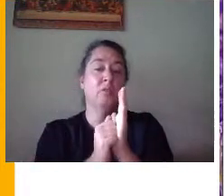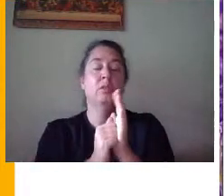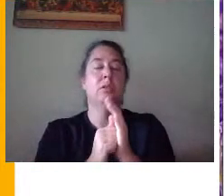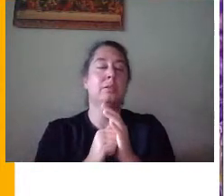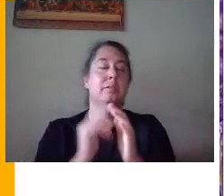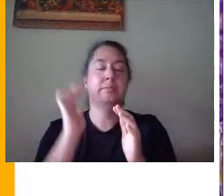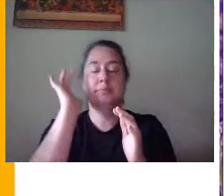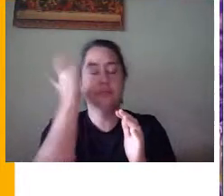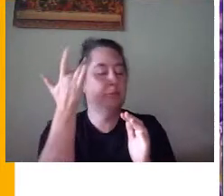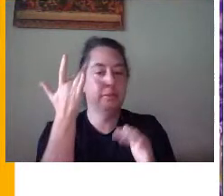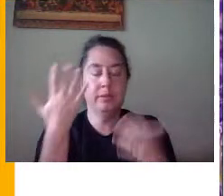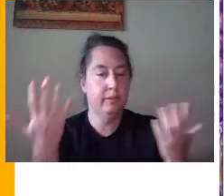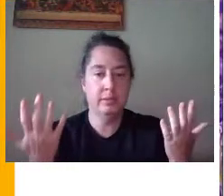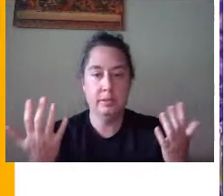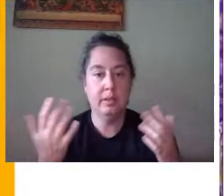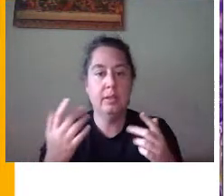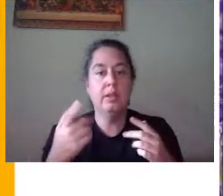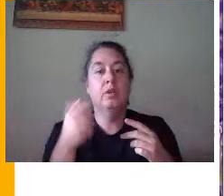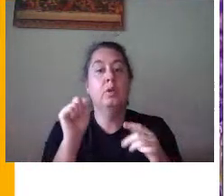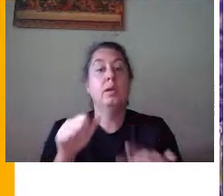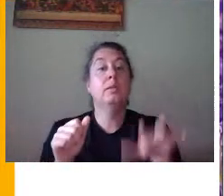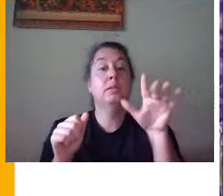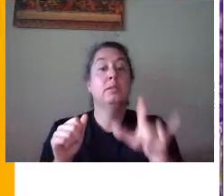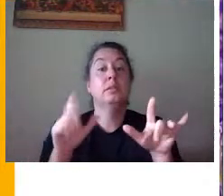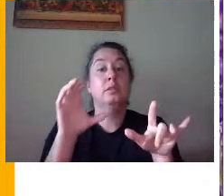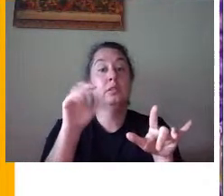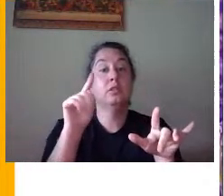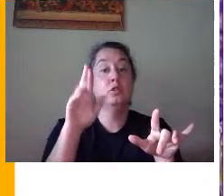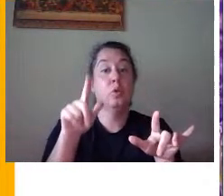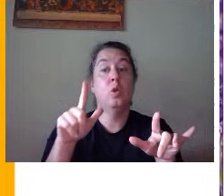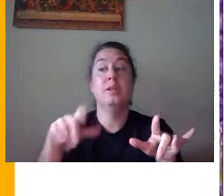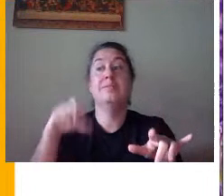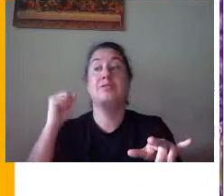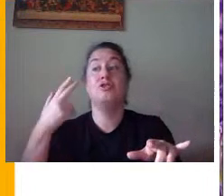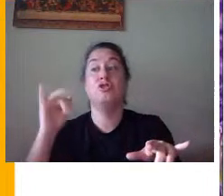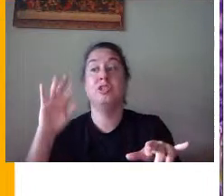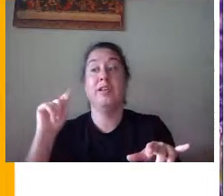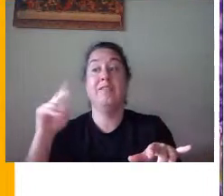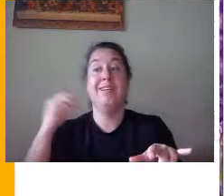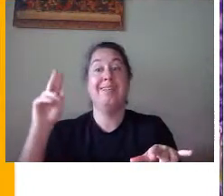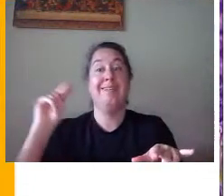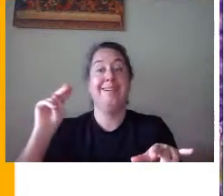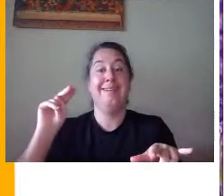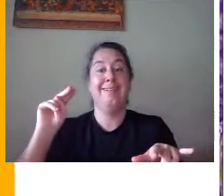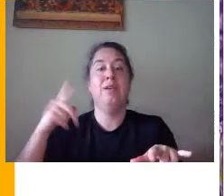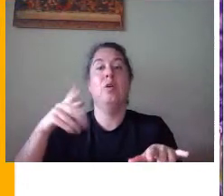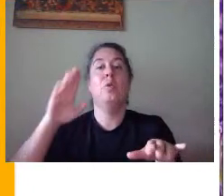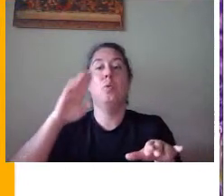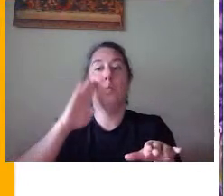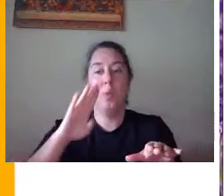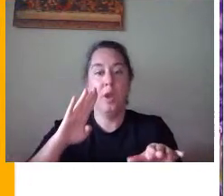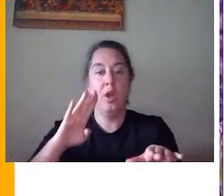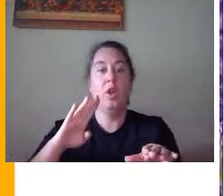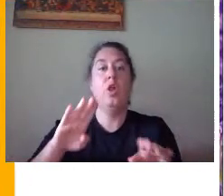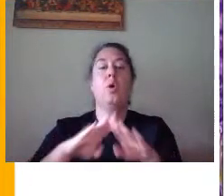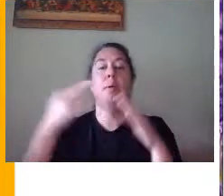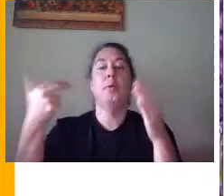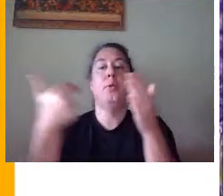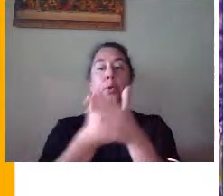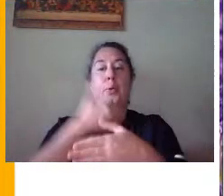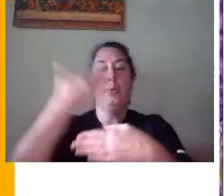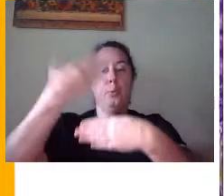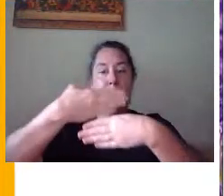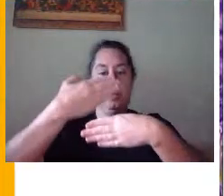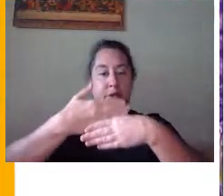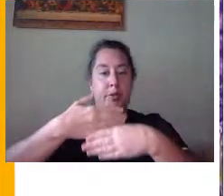pain. To do this, you just hit the control button, shift, and the letter N and it will pull up a new incognito window. So you